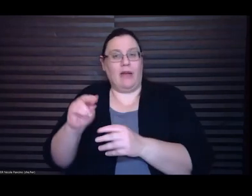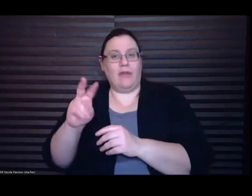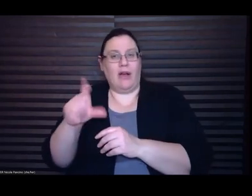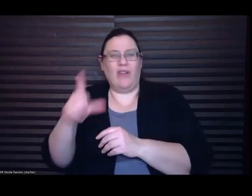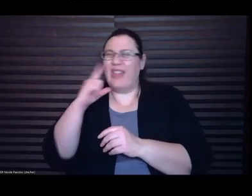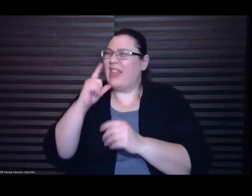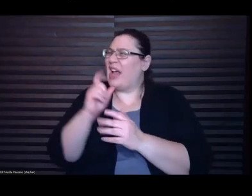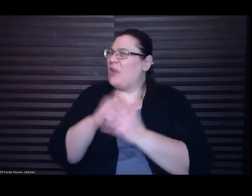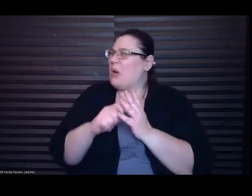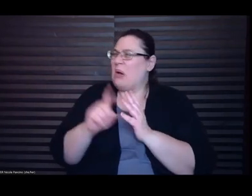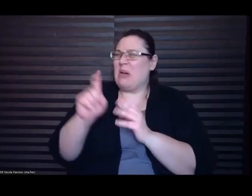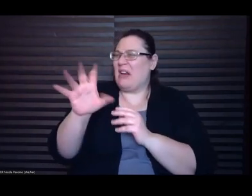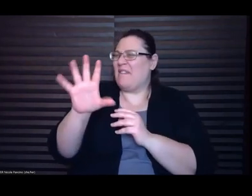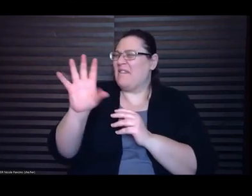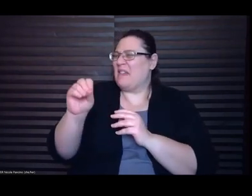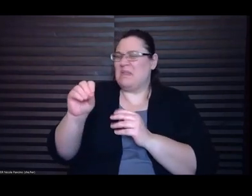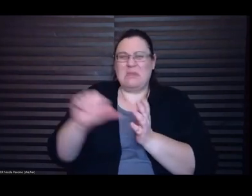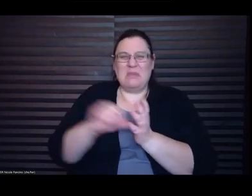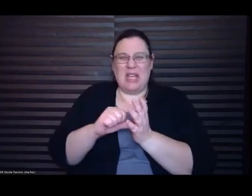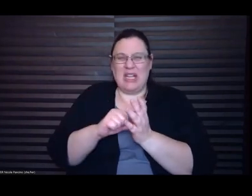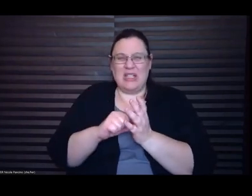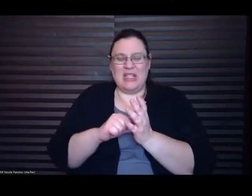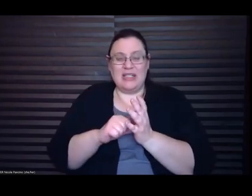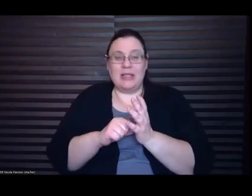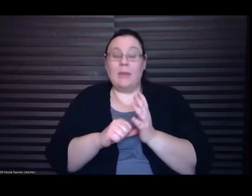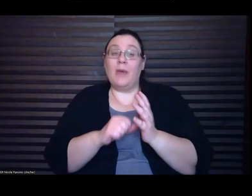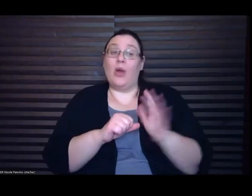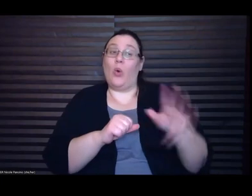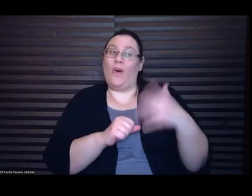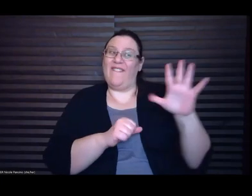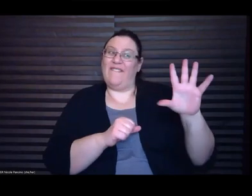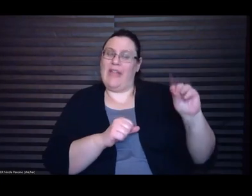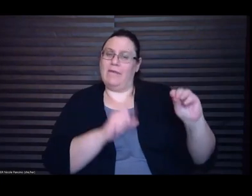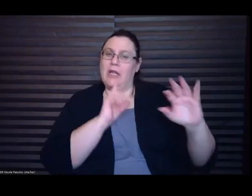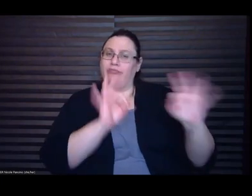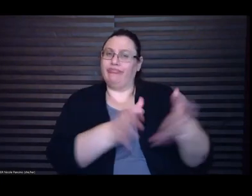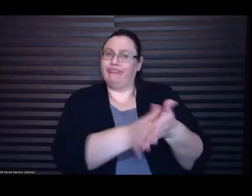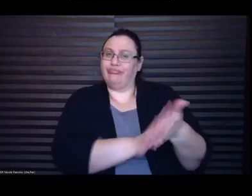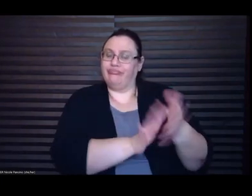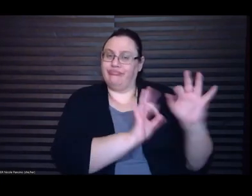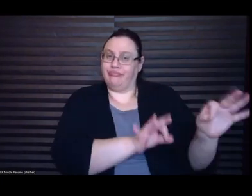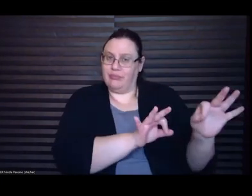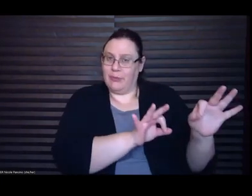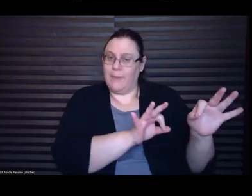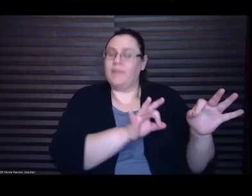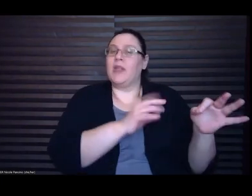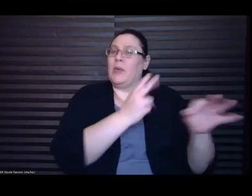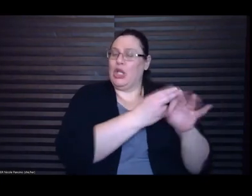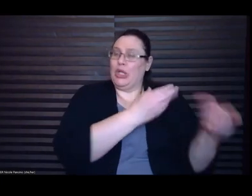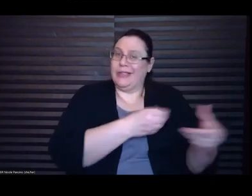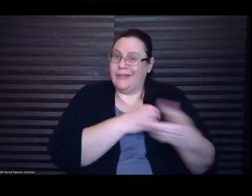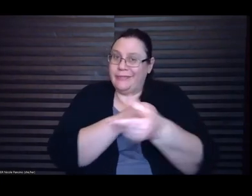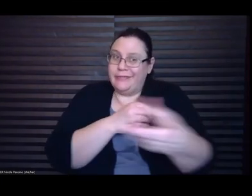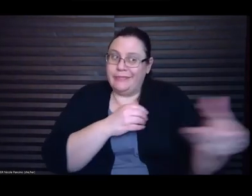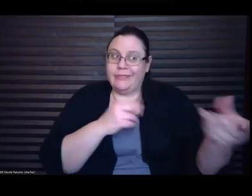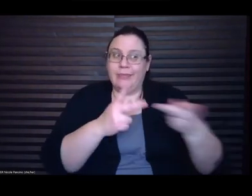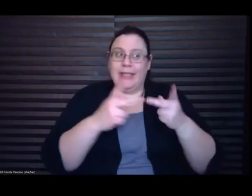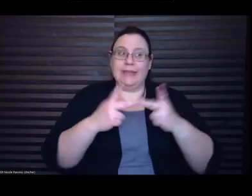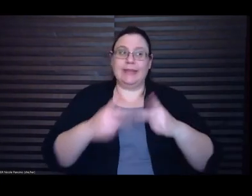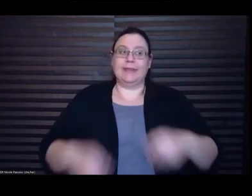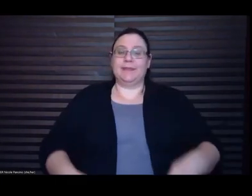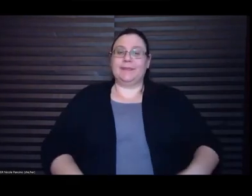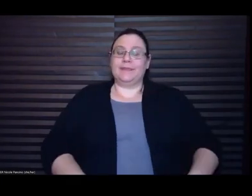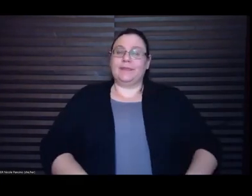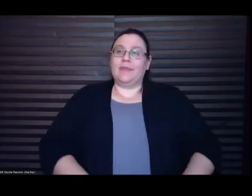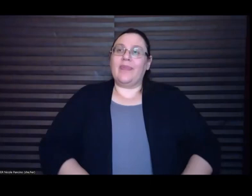that we went out with and several places said we'd